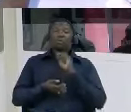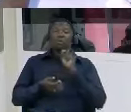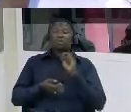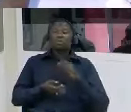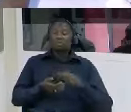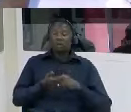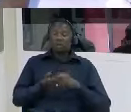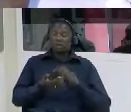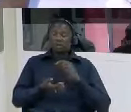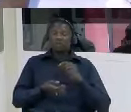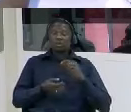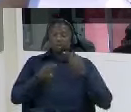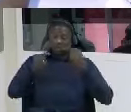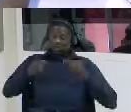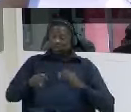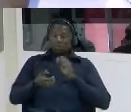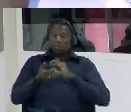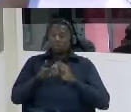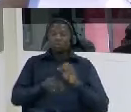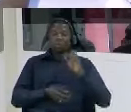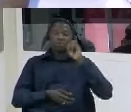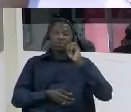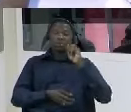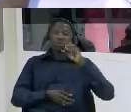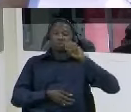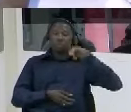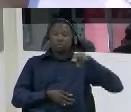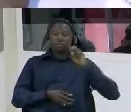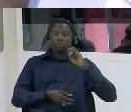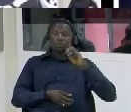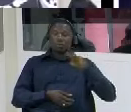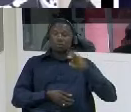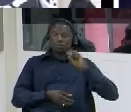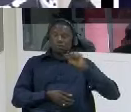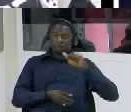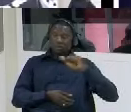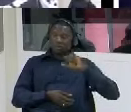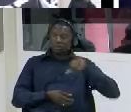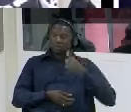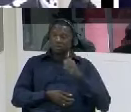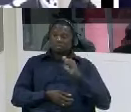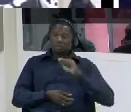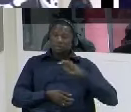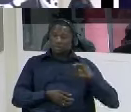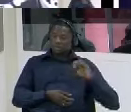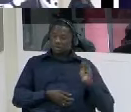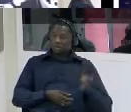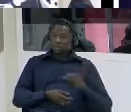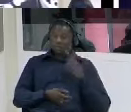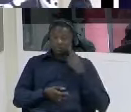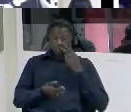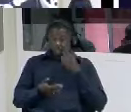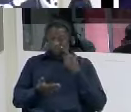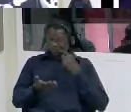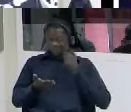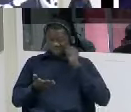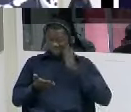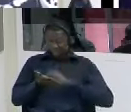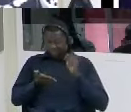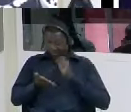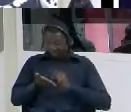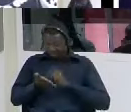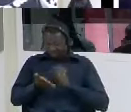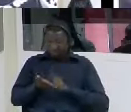this signature is not my signature just look at my documents the signature is in my document and that of the